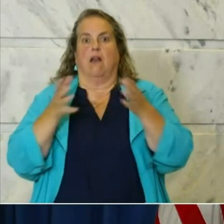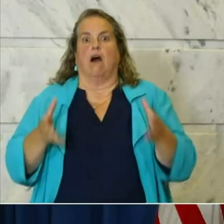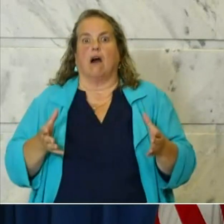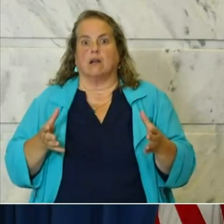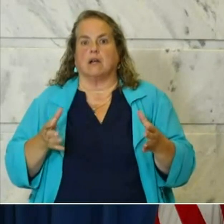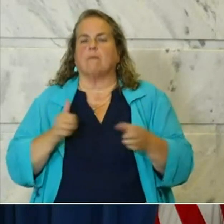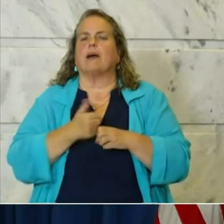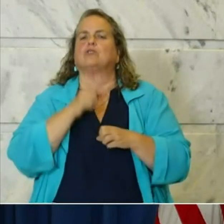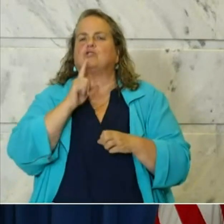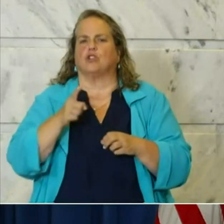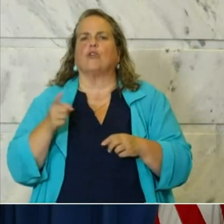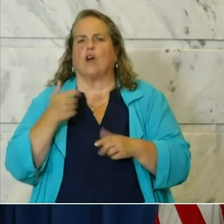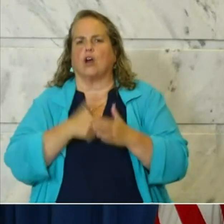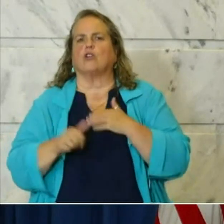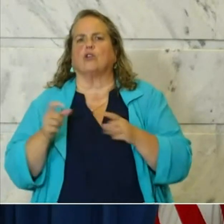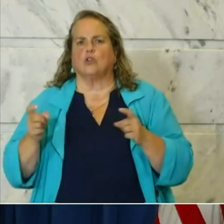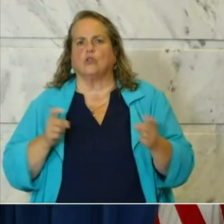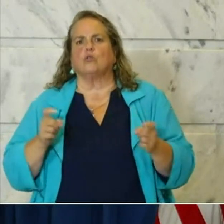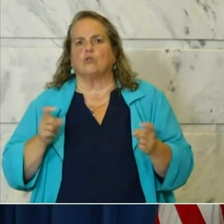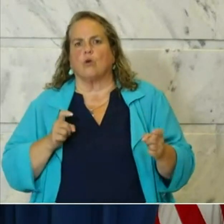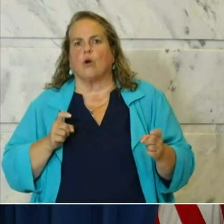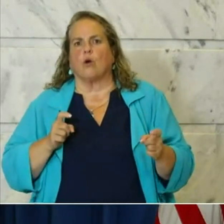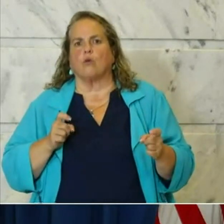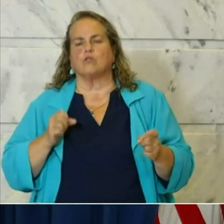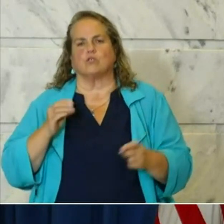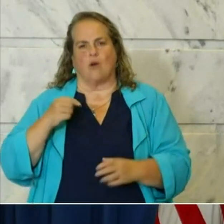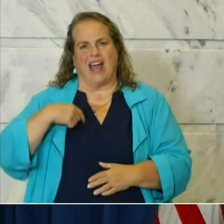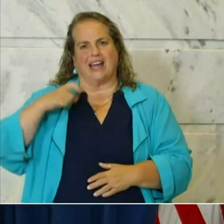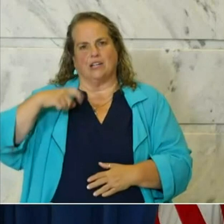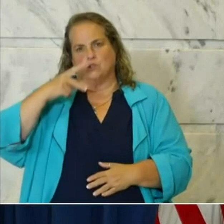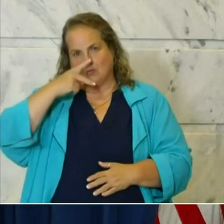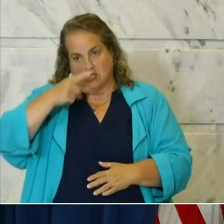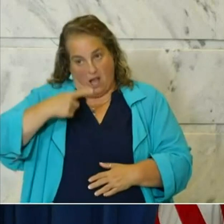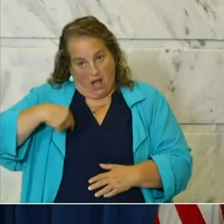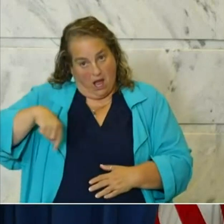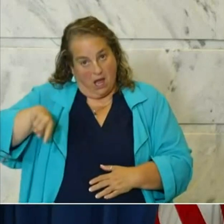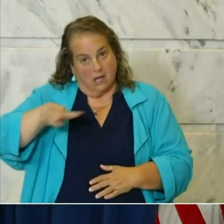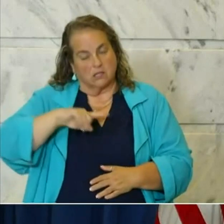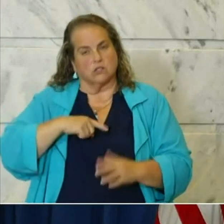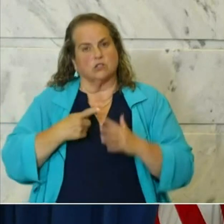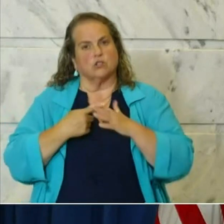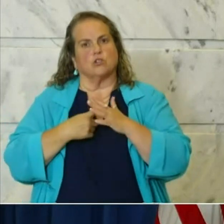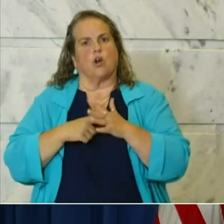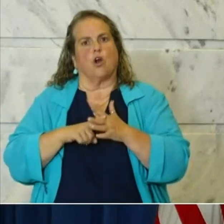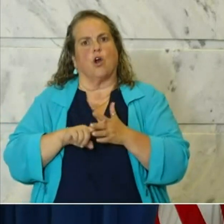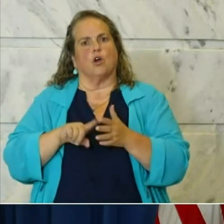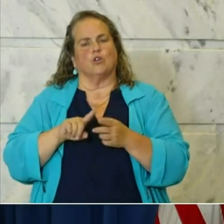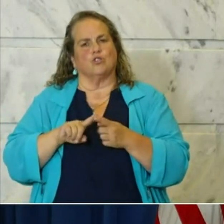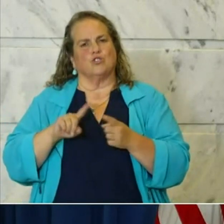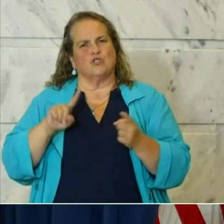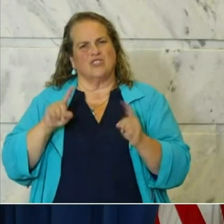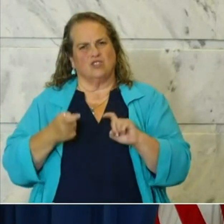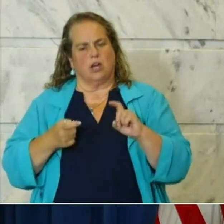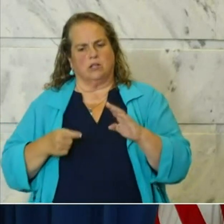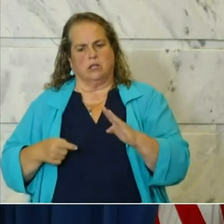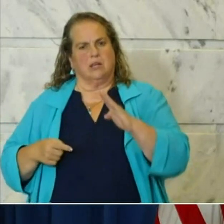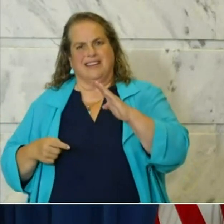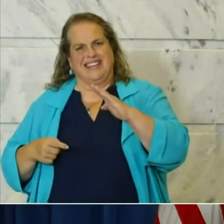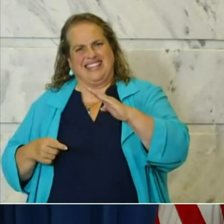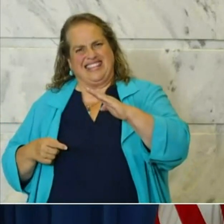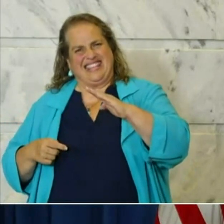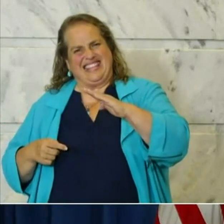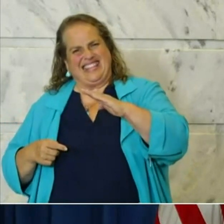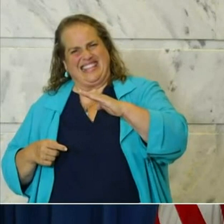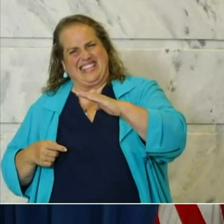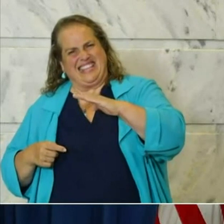they are under control. And so I need to see us start turning this tide around or we'll have to look at